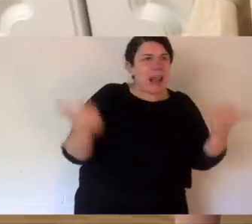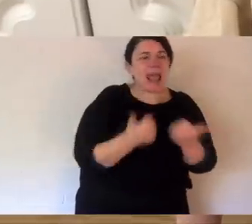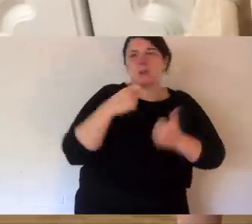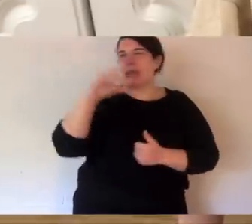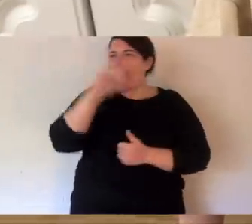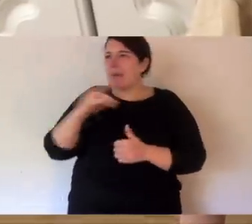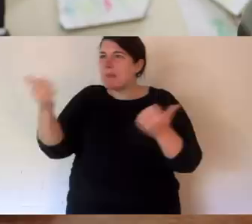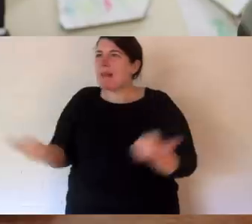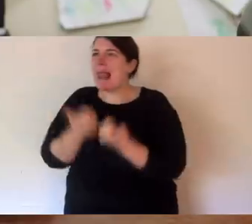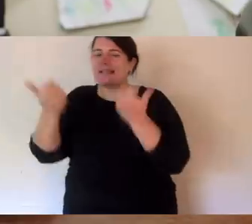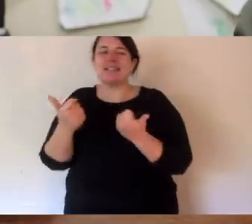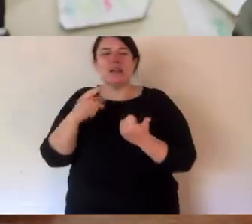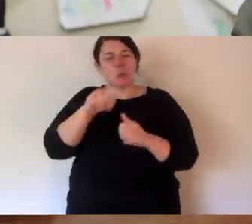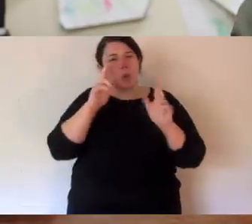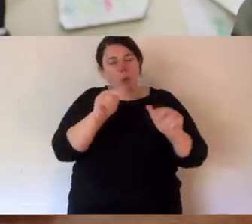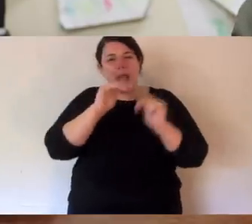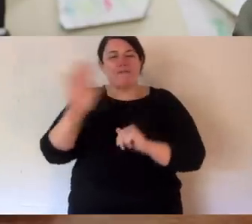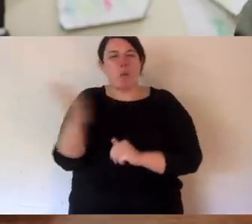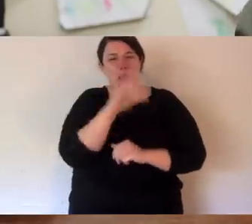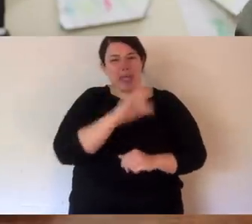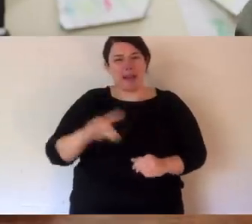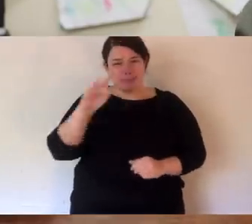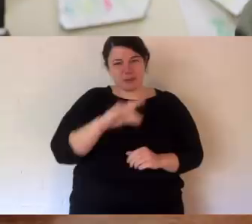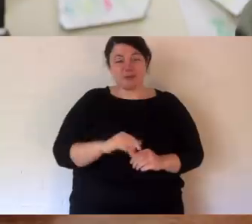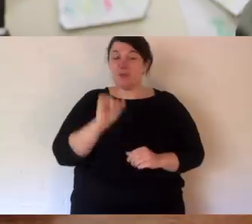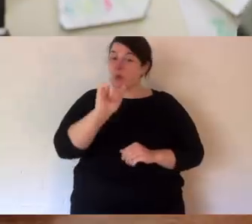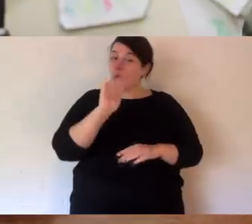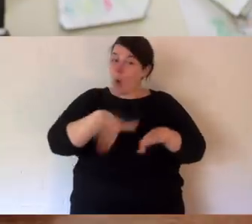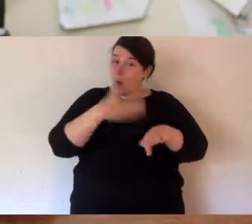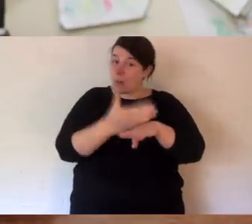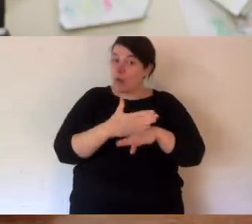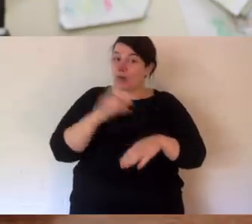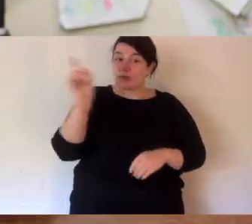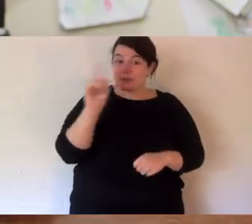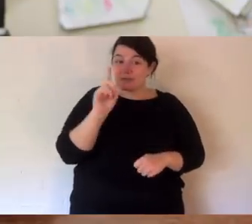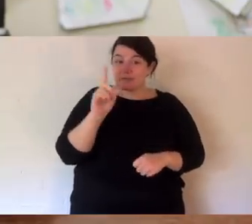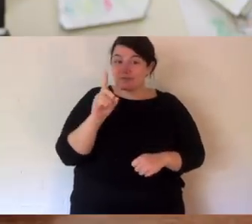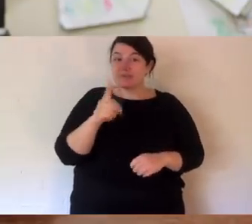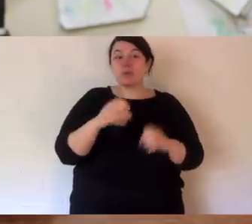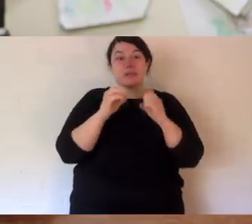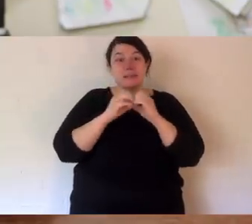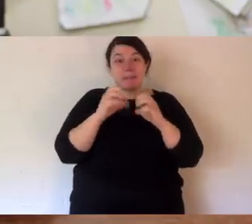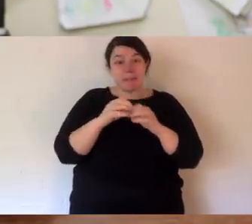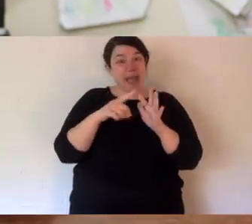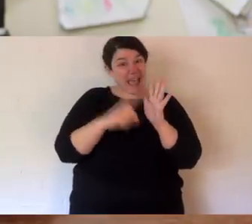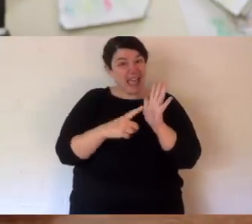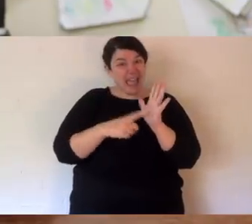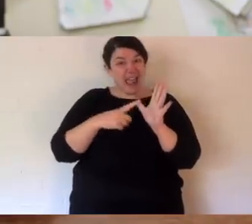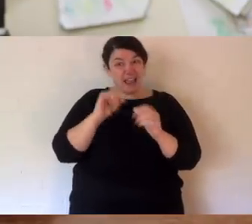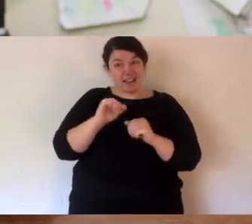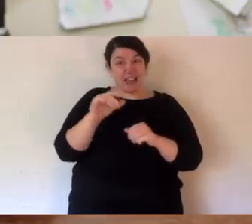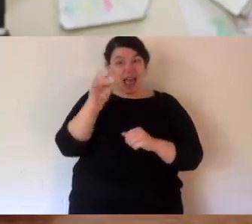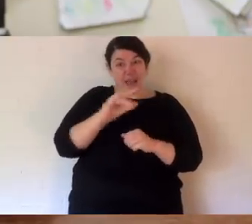world without these animals. Your homework for today is to figure out how to spell betong.